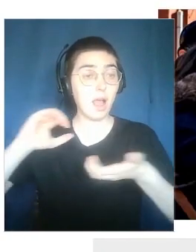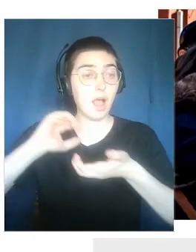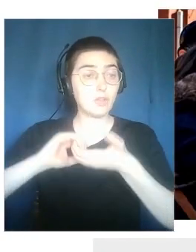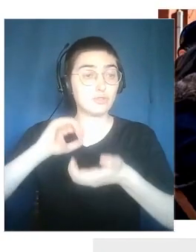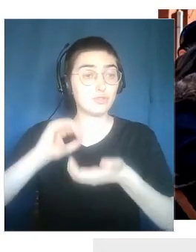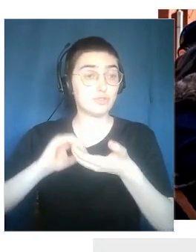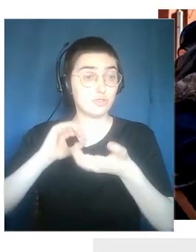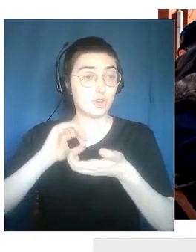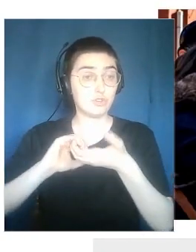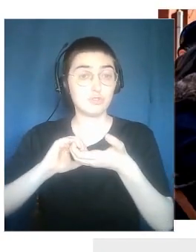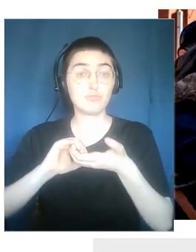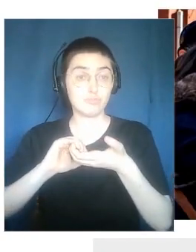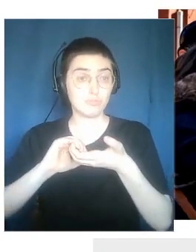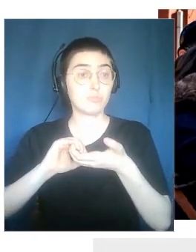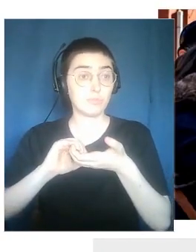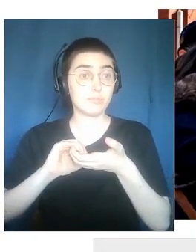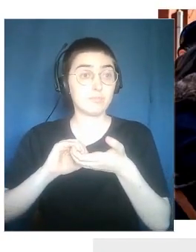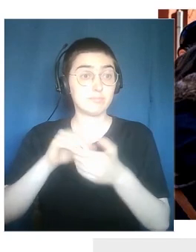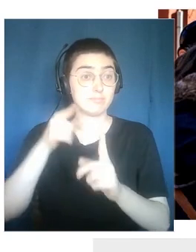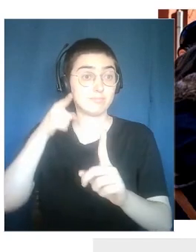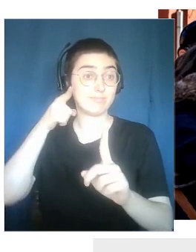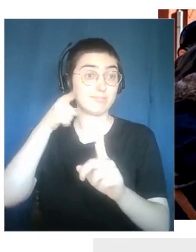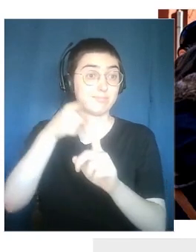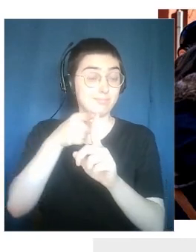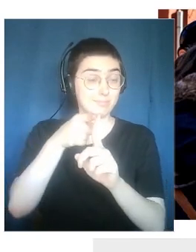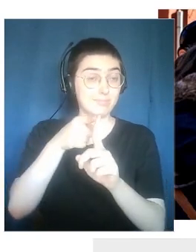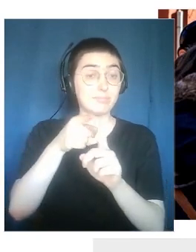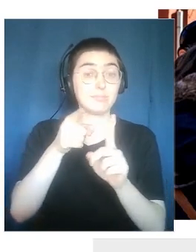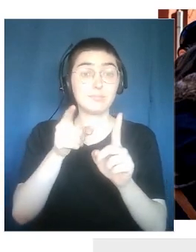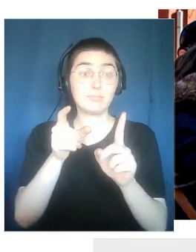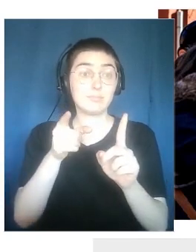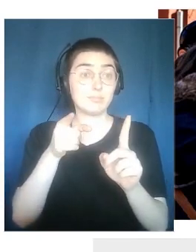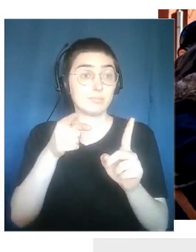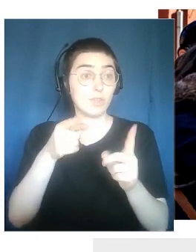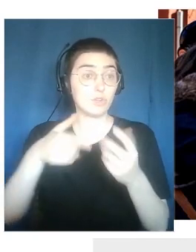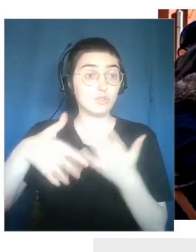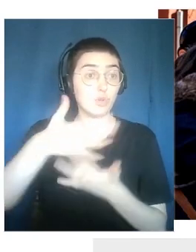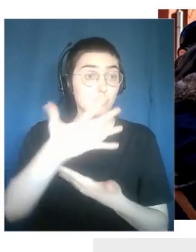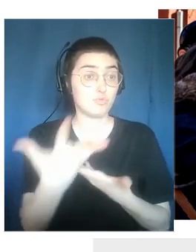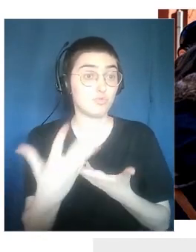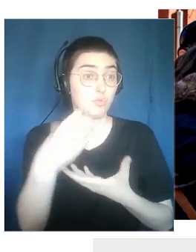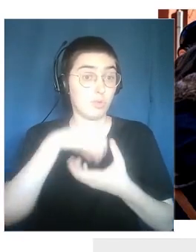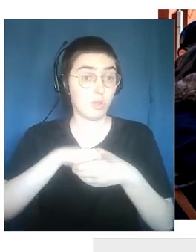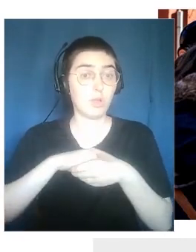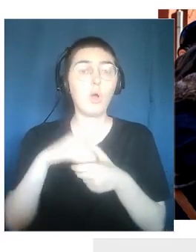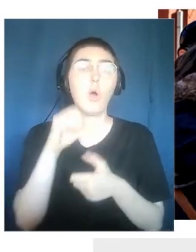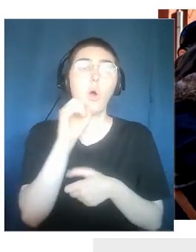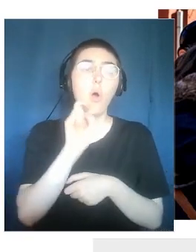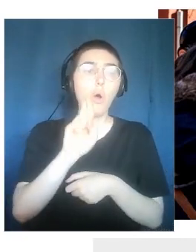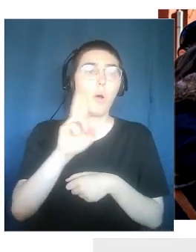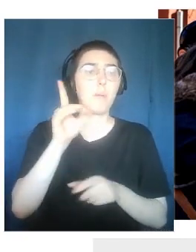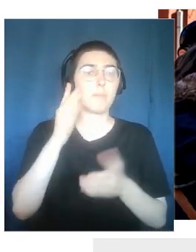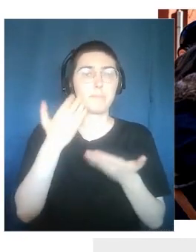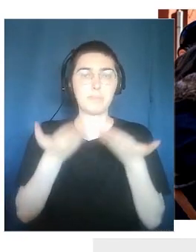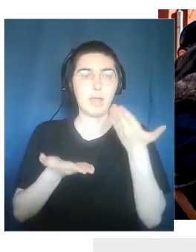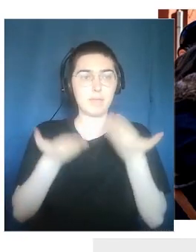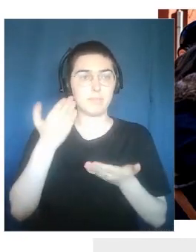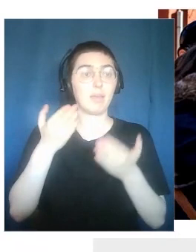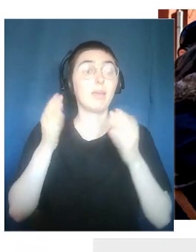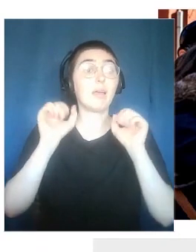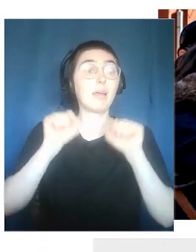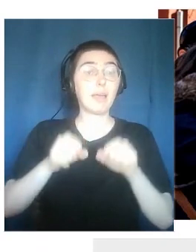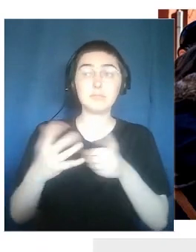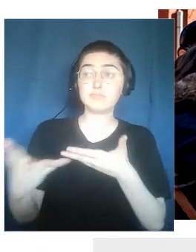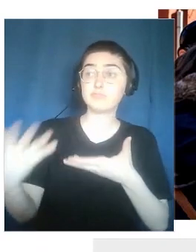talking about refugees proposing to audience to walk